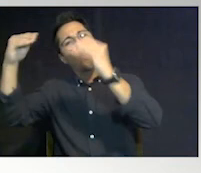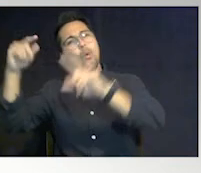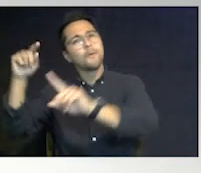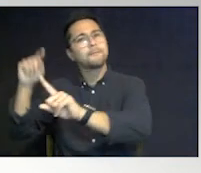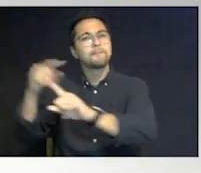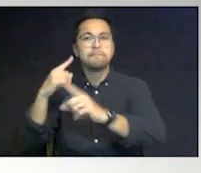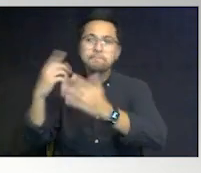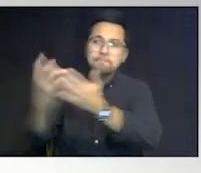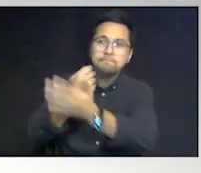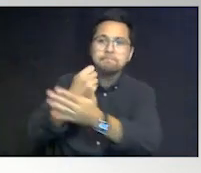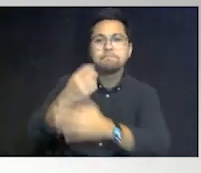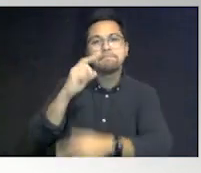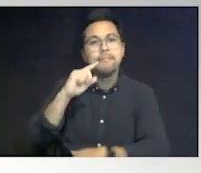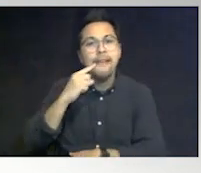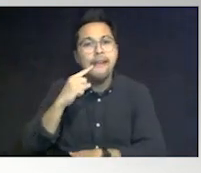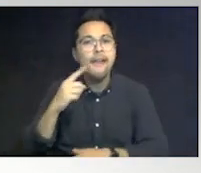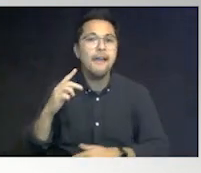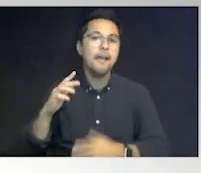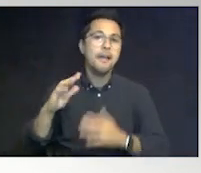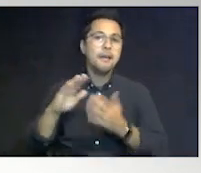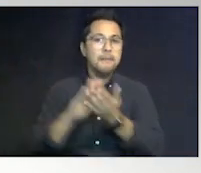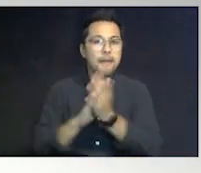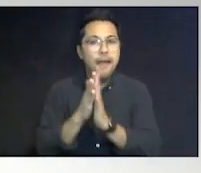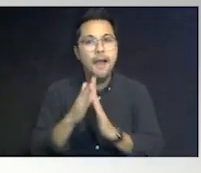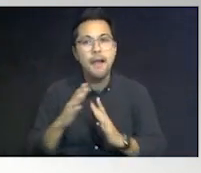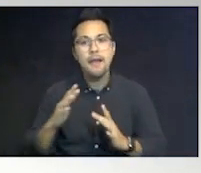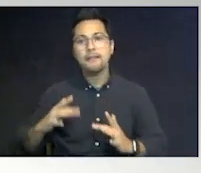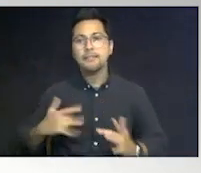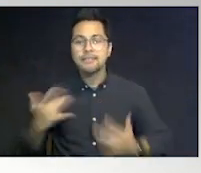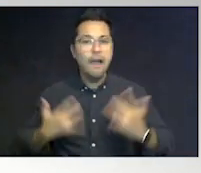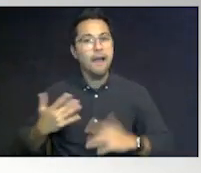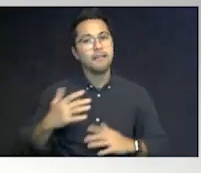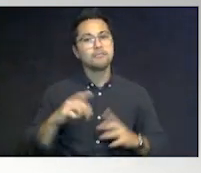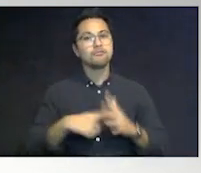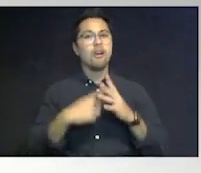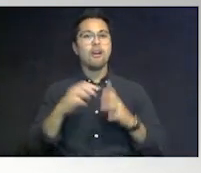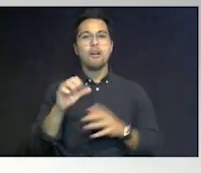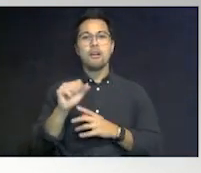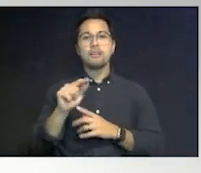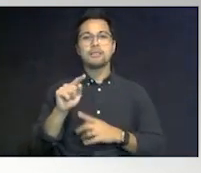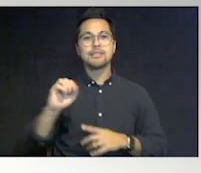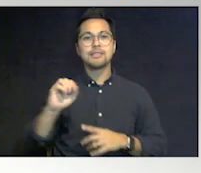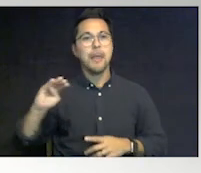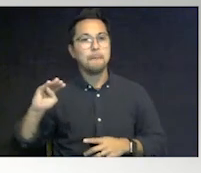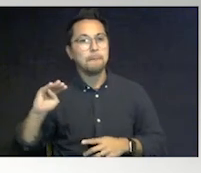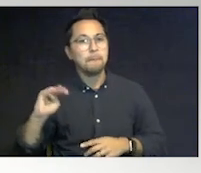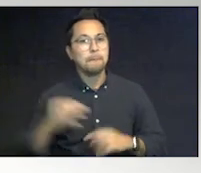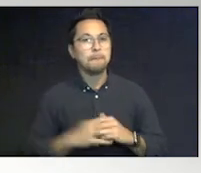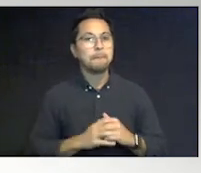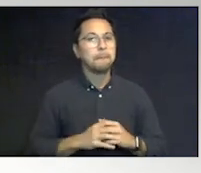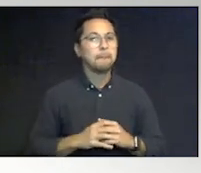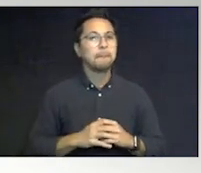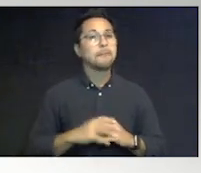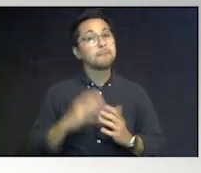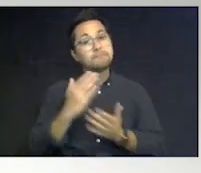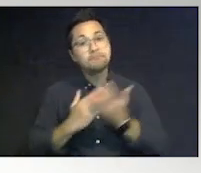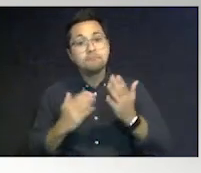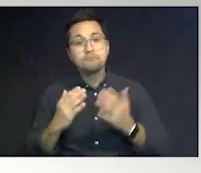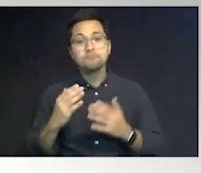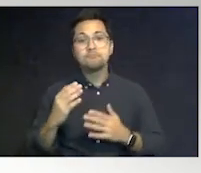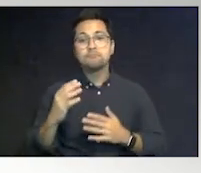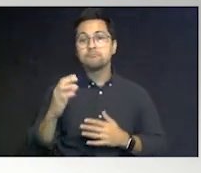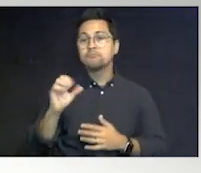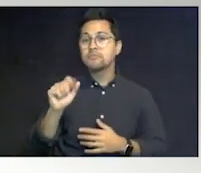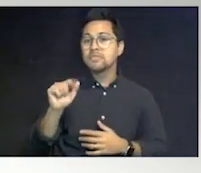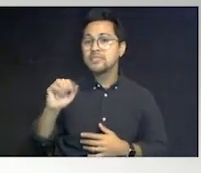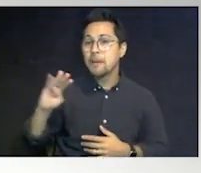grab a candy. They get excited. They begin to stim. They stim. Some of the stimming may be unknown